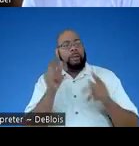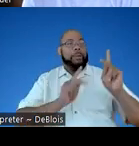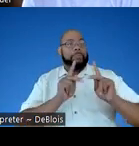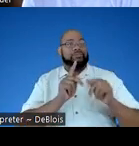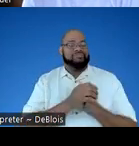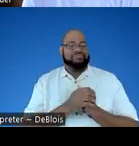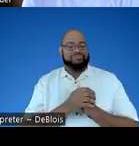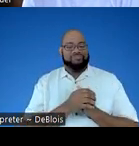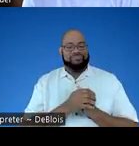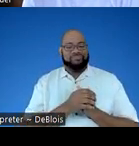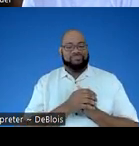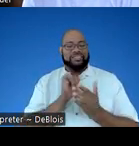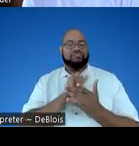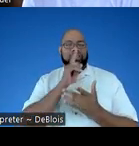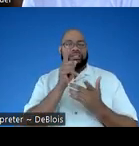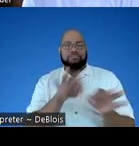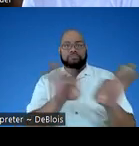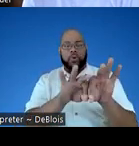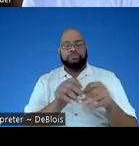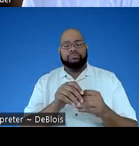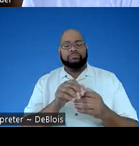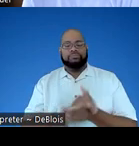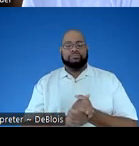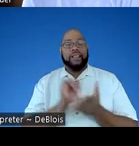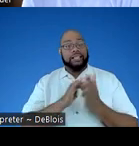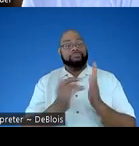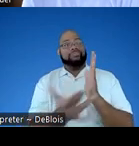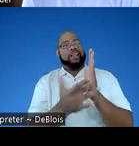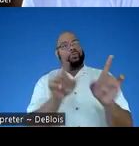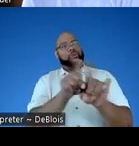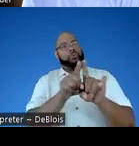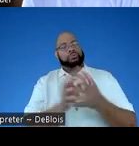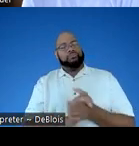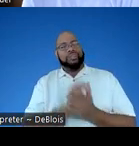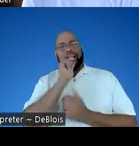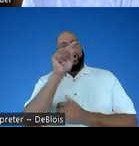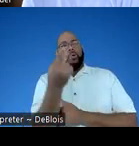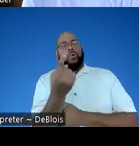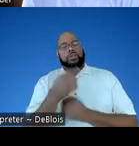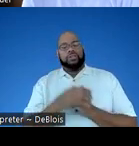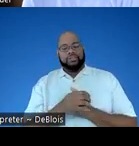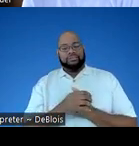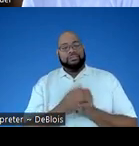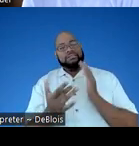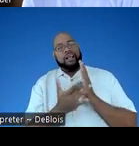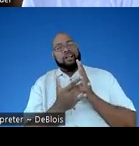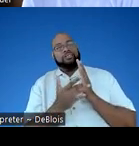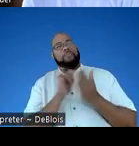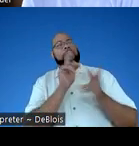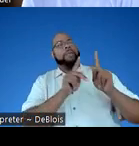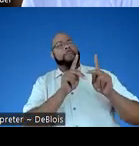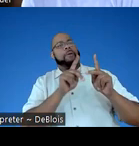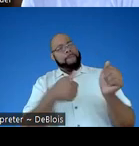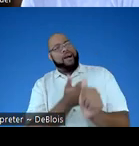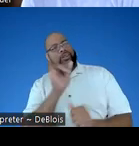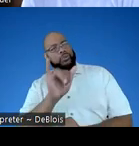right, is what really counts. And that's, and too. It's not just the technology, it's the people behind